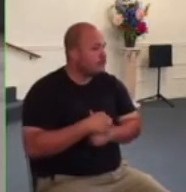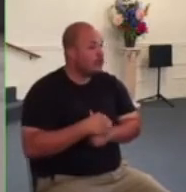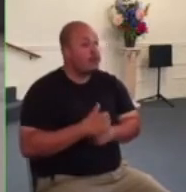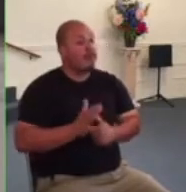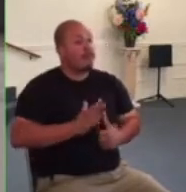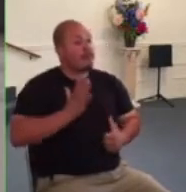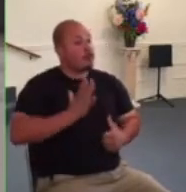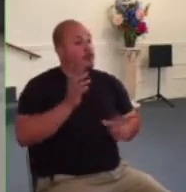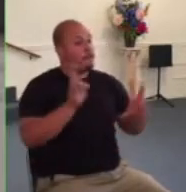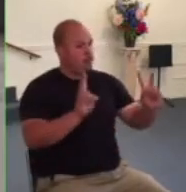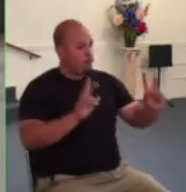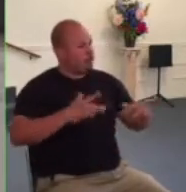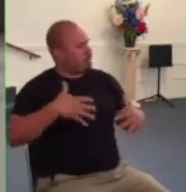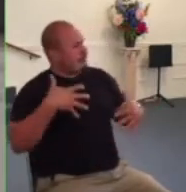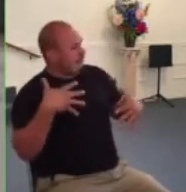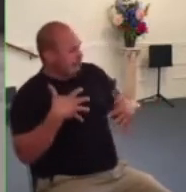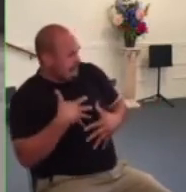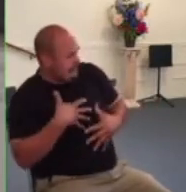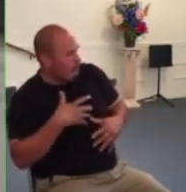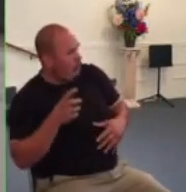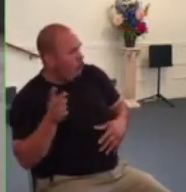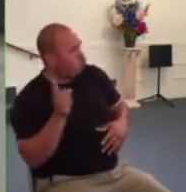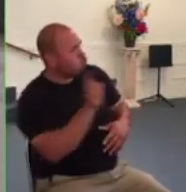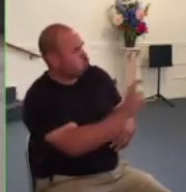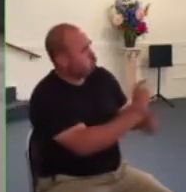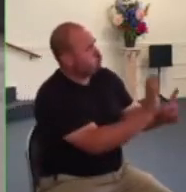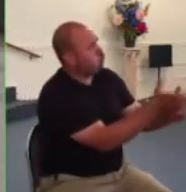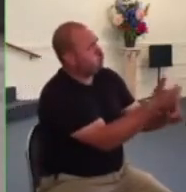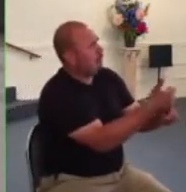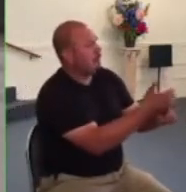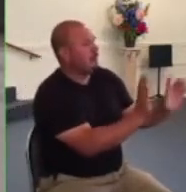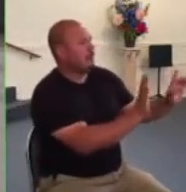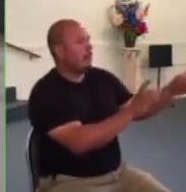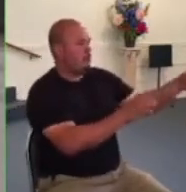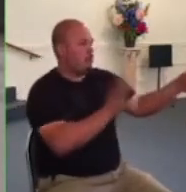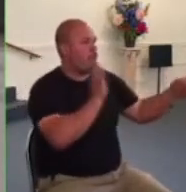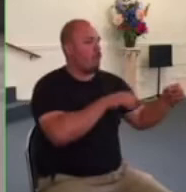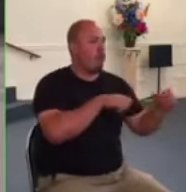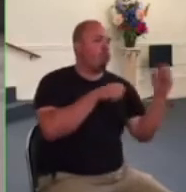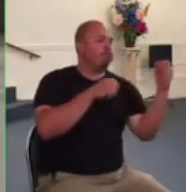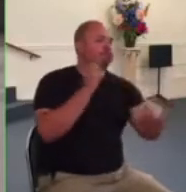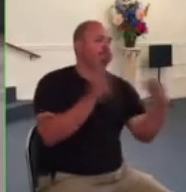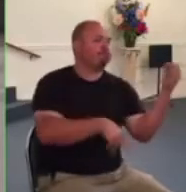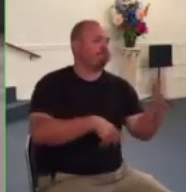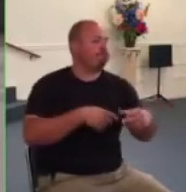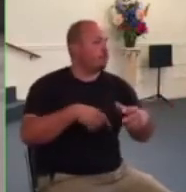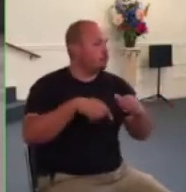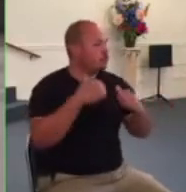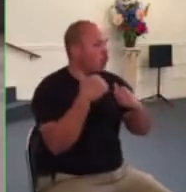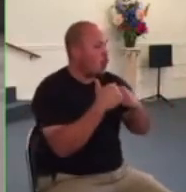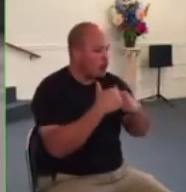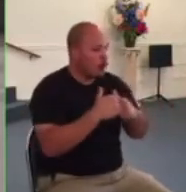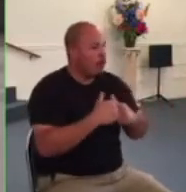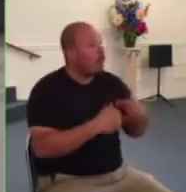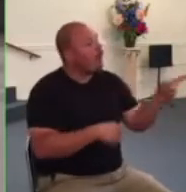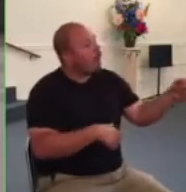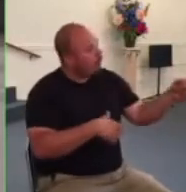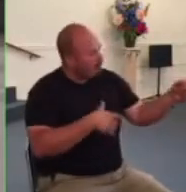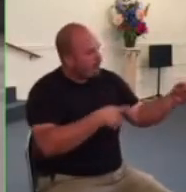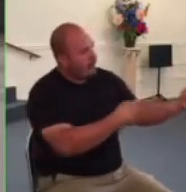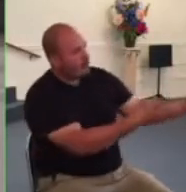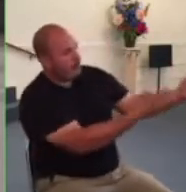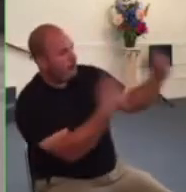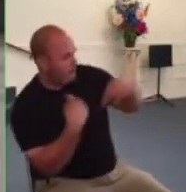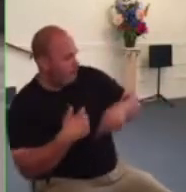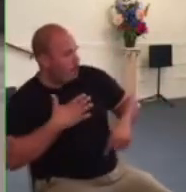afraid they'll be stoned if they tried to bring the apostles in by force but the apostles come willingly and then the high priest reminds them